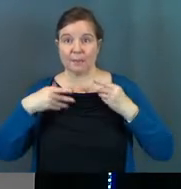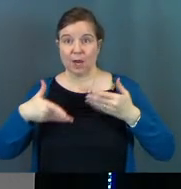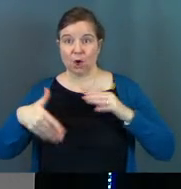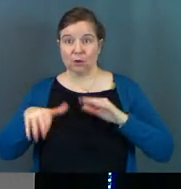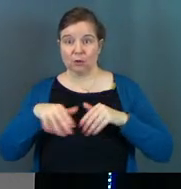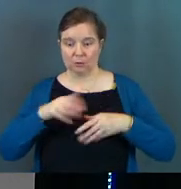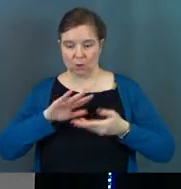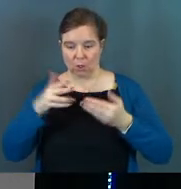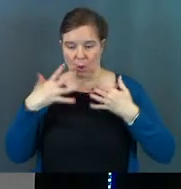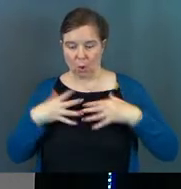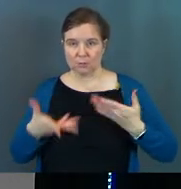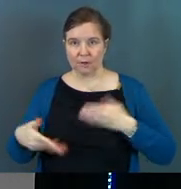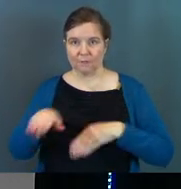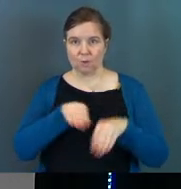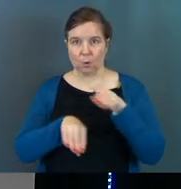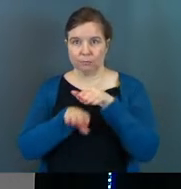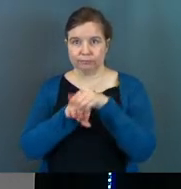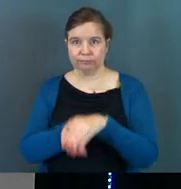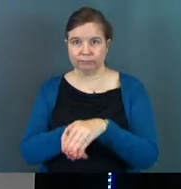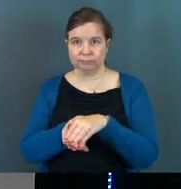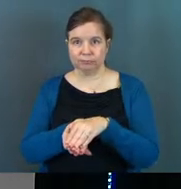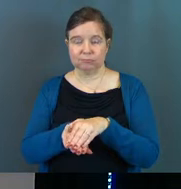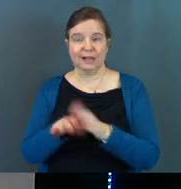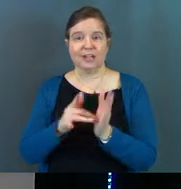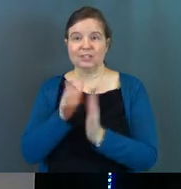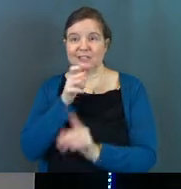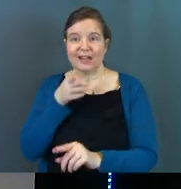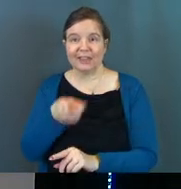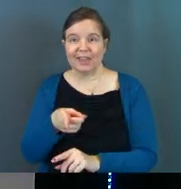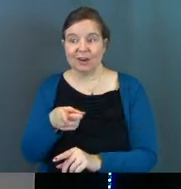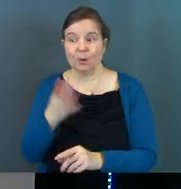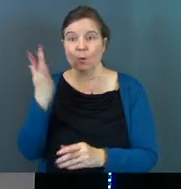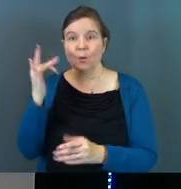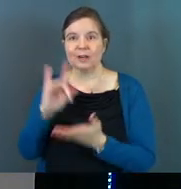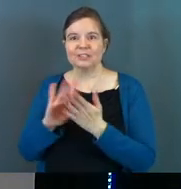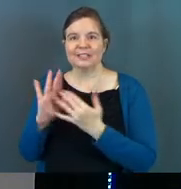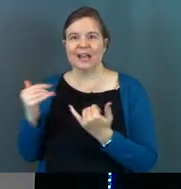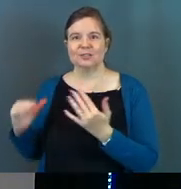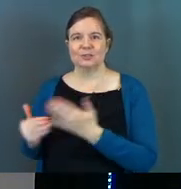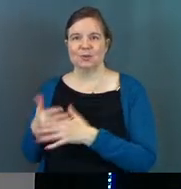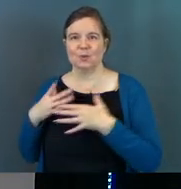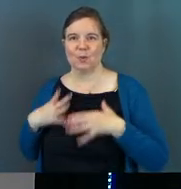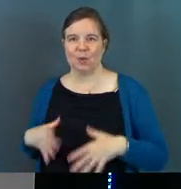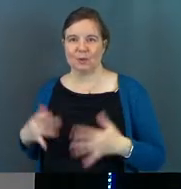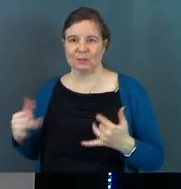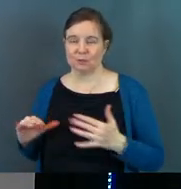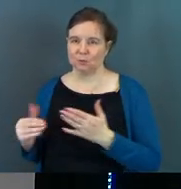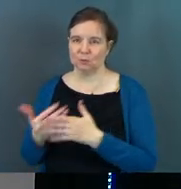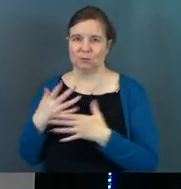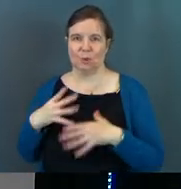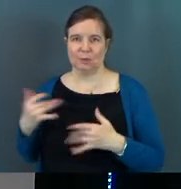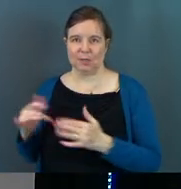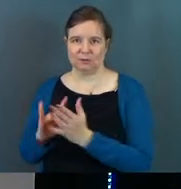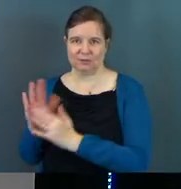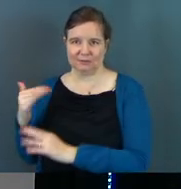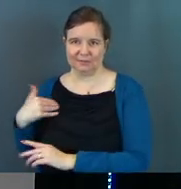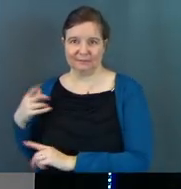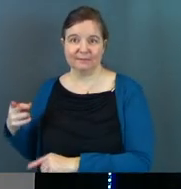folded up and Jesus not there. Jesus is in new clothes. Amen? He's in new clothes.